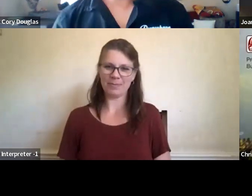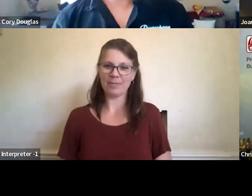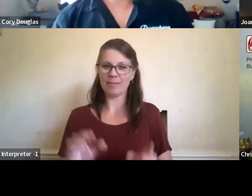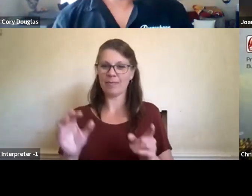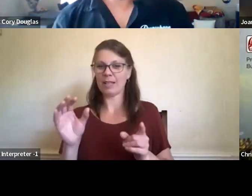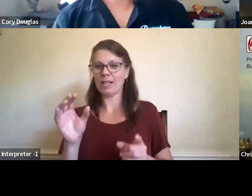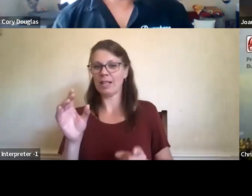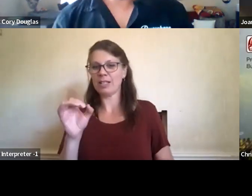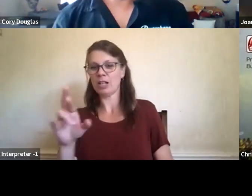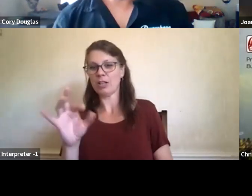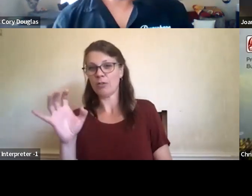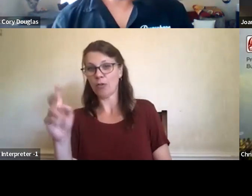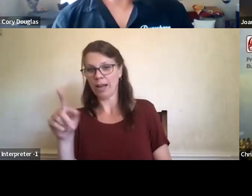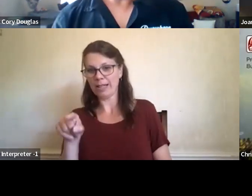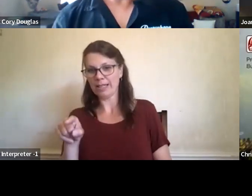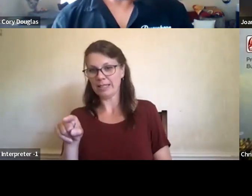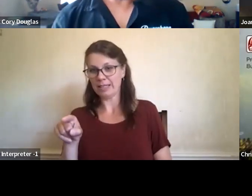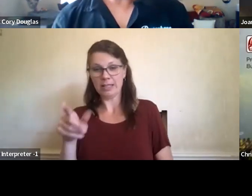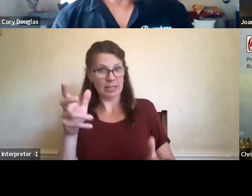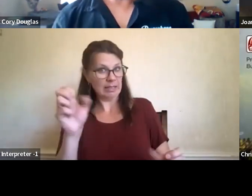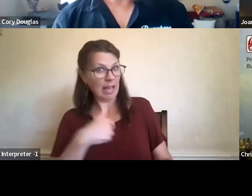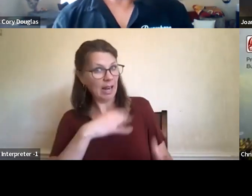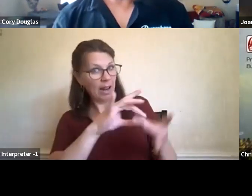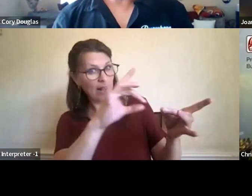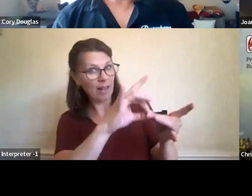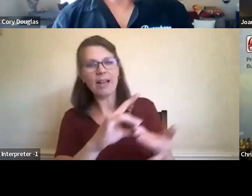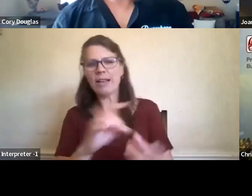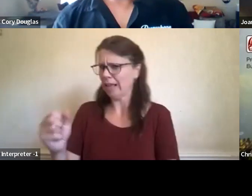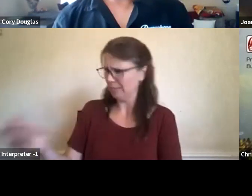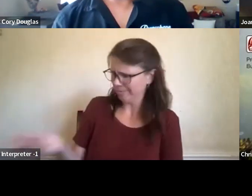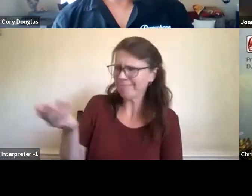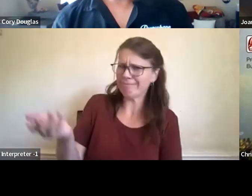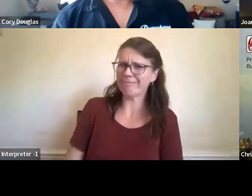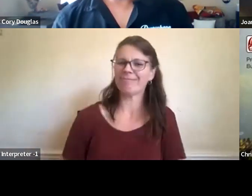mind if I weigh in, Ginger? Please do, Chief. So, um,